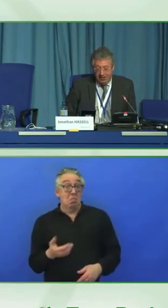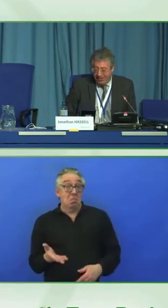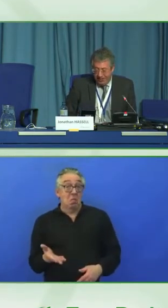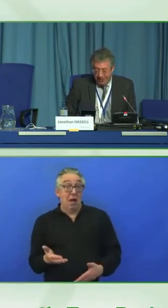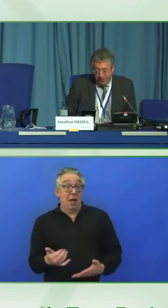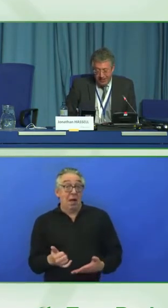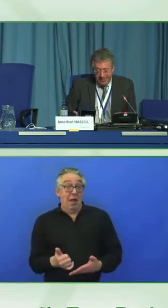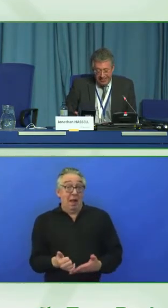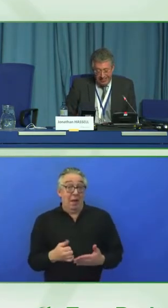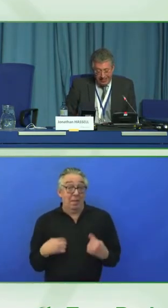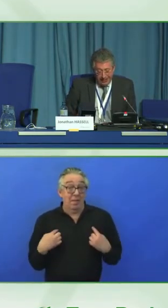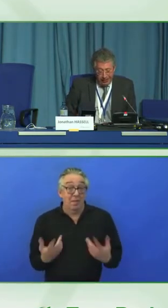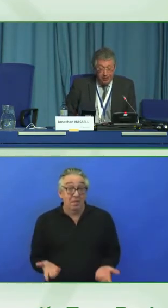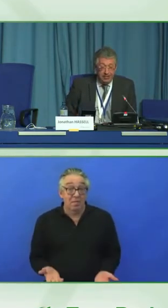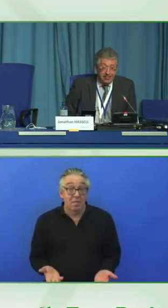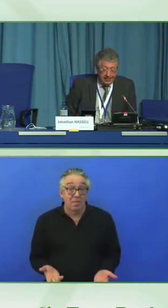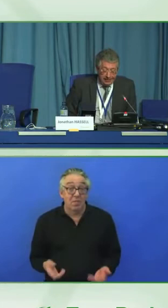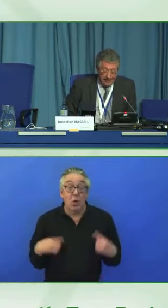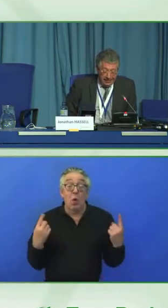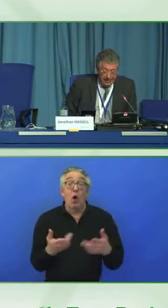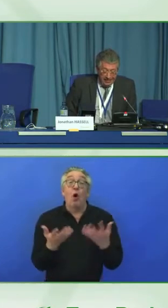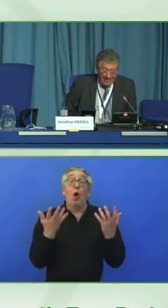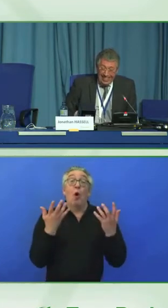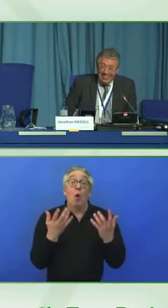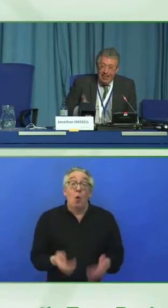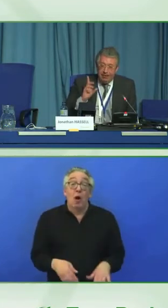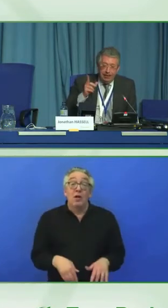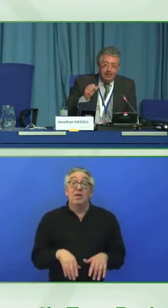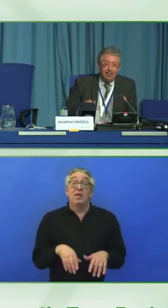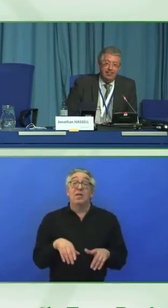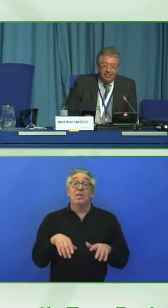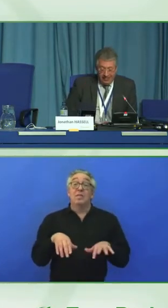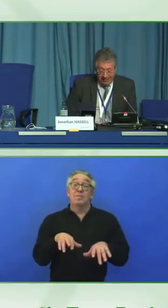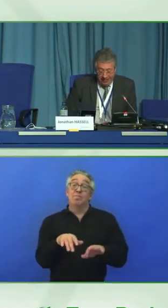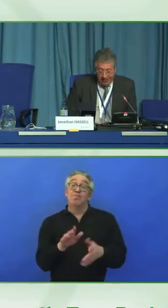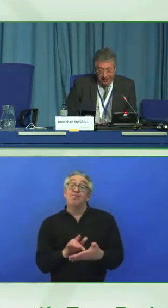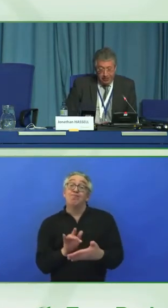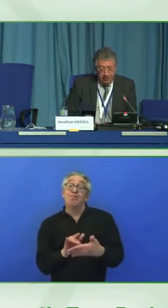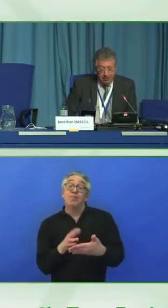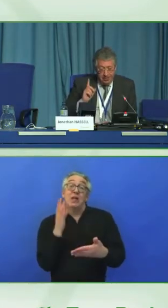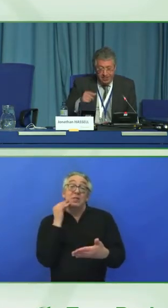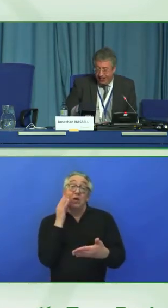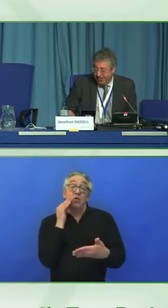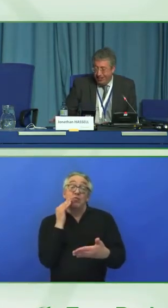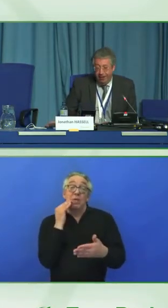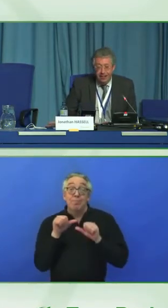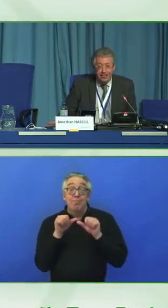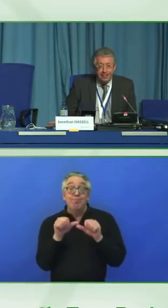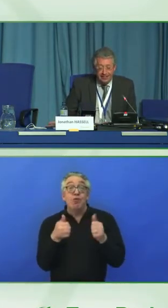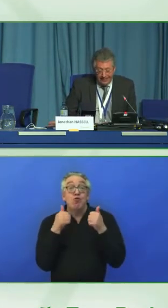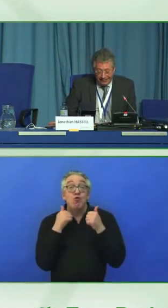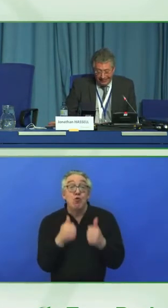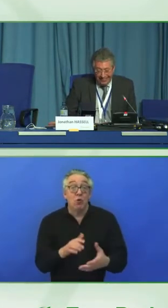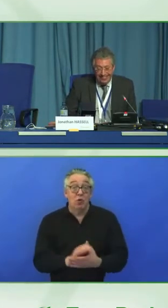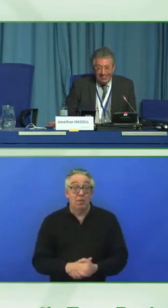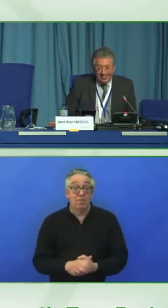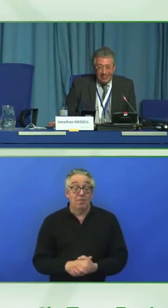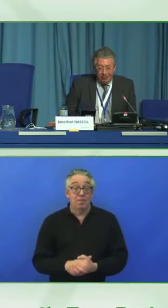digital experiences to be consistently good. To deliver consistently good experiences, next slide,